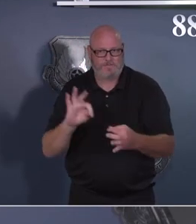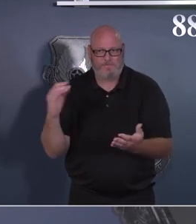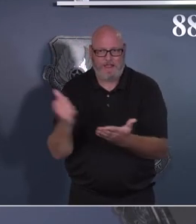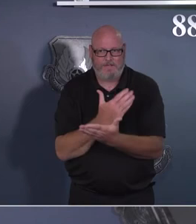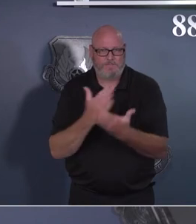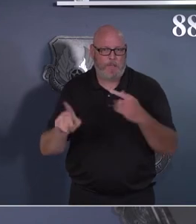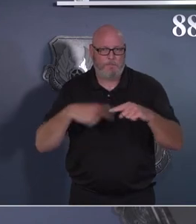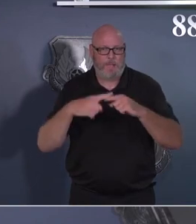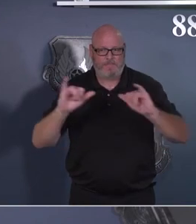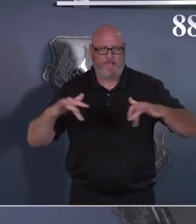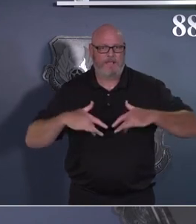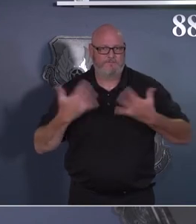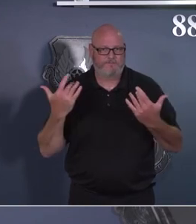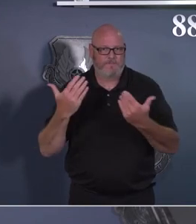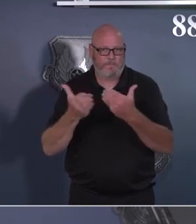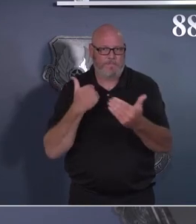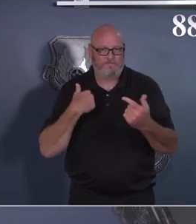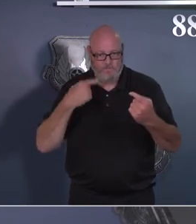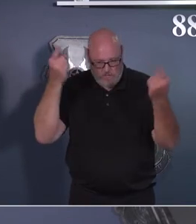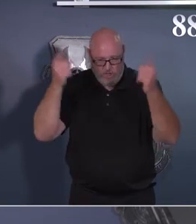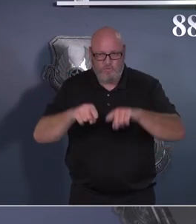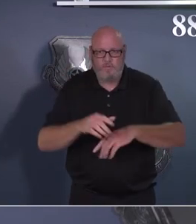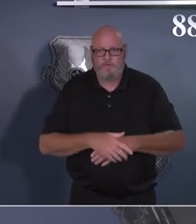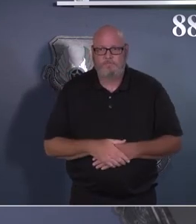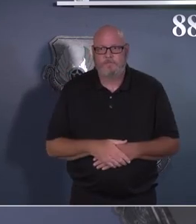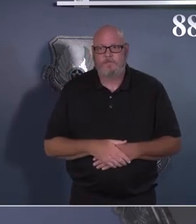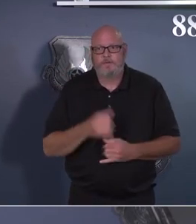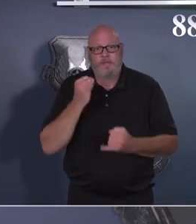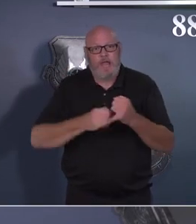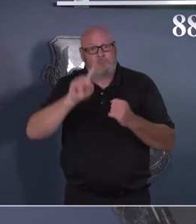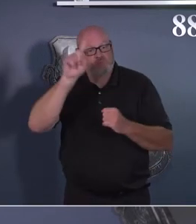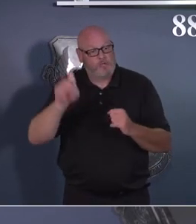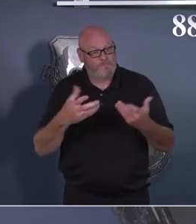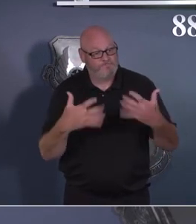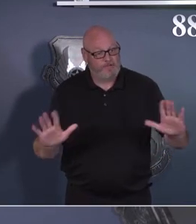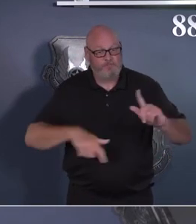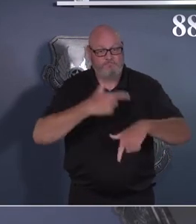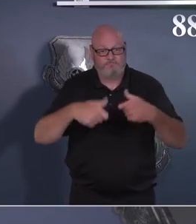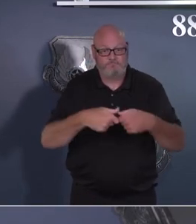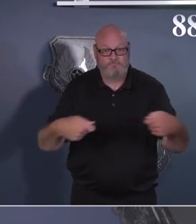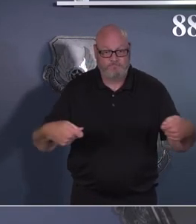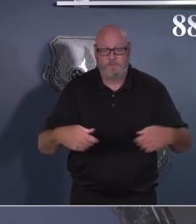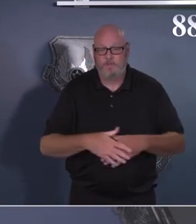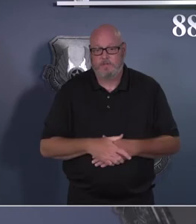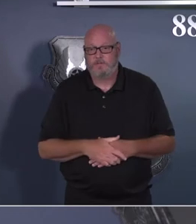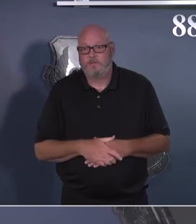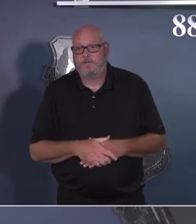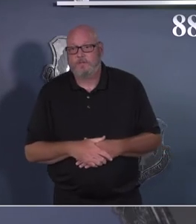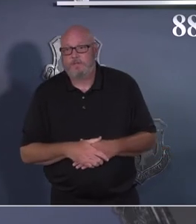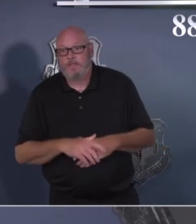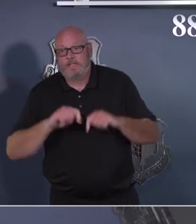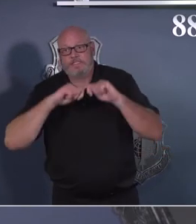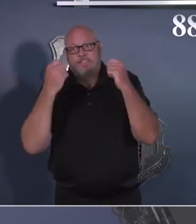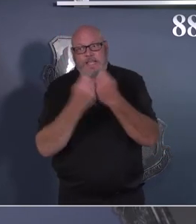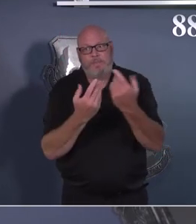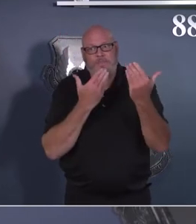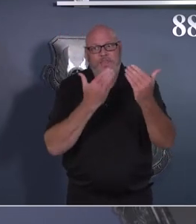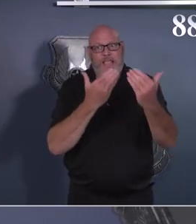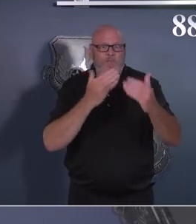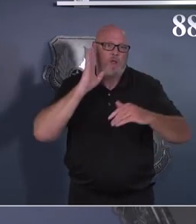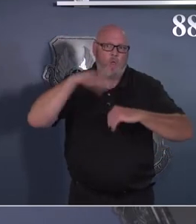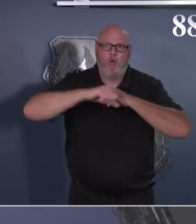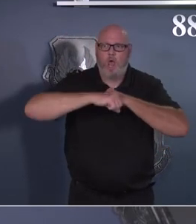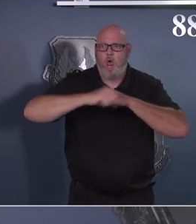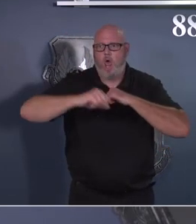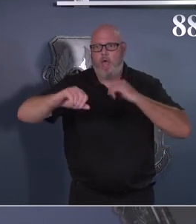Final question, sir. Okay. Hey, thank you. Team, thanks. I know this one has been longer than our previous ones, because we